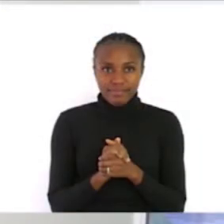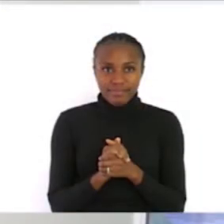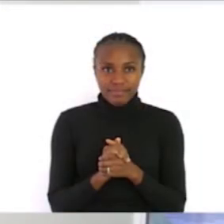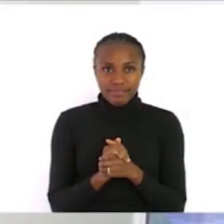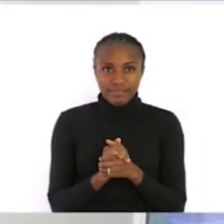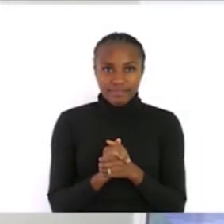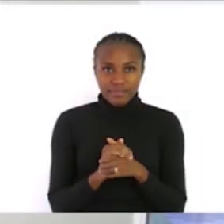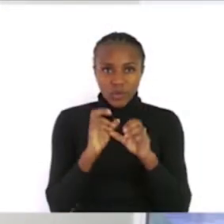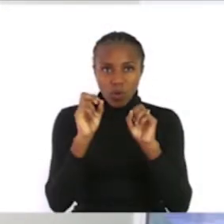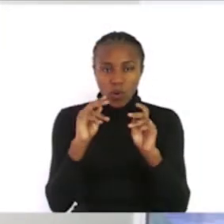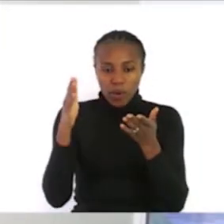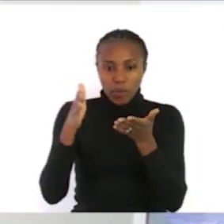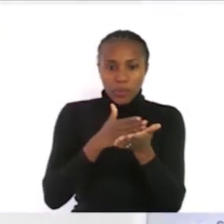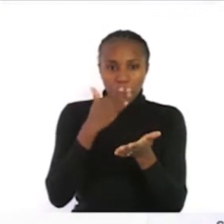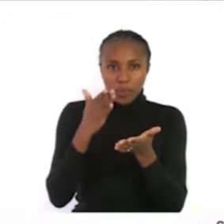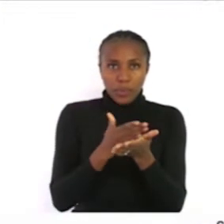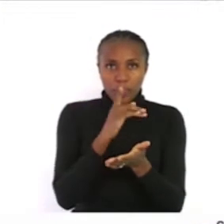let's turn on page 15